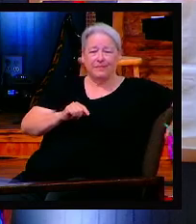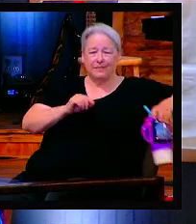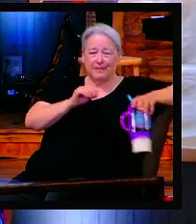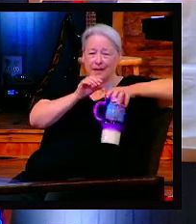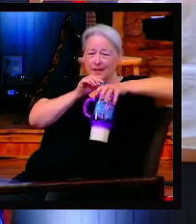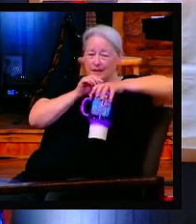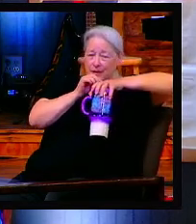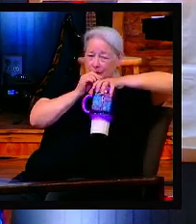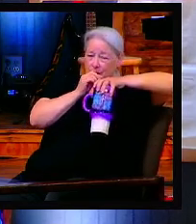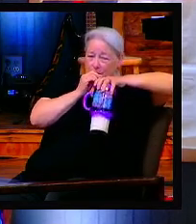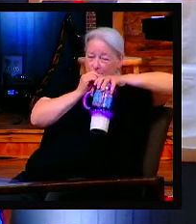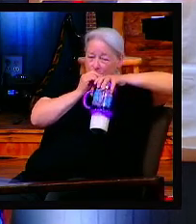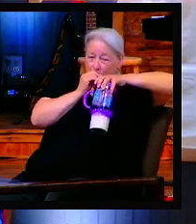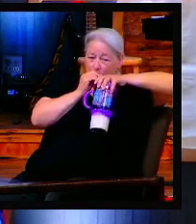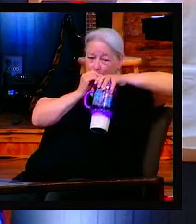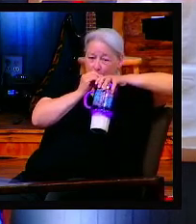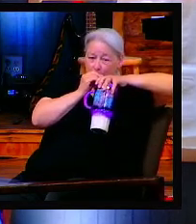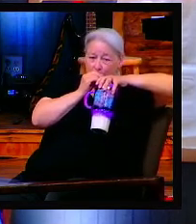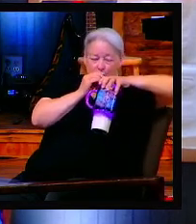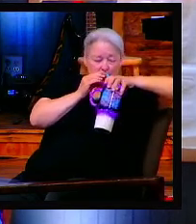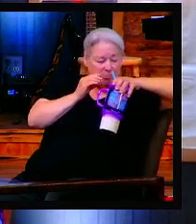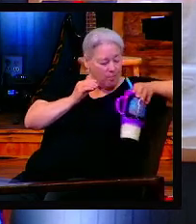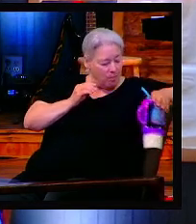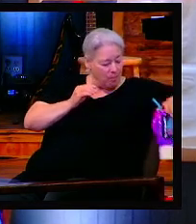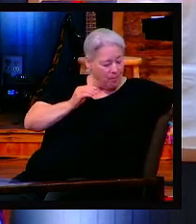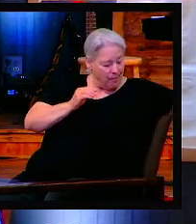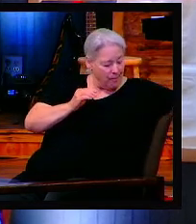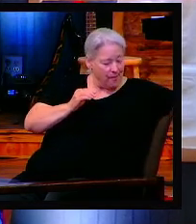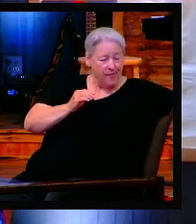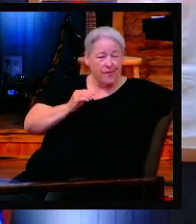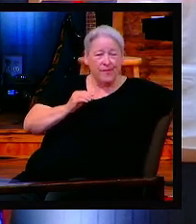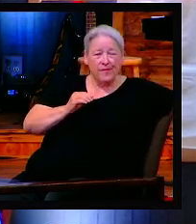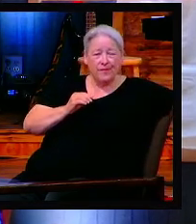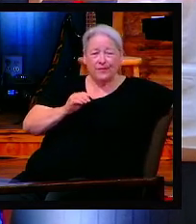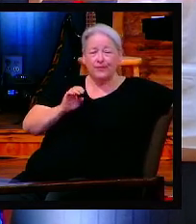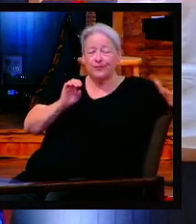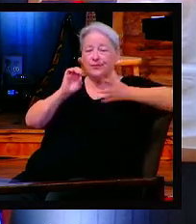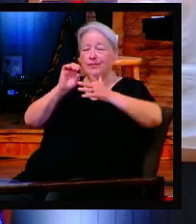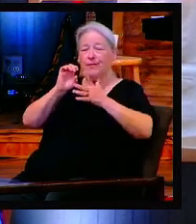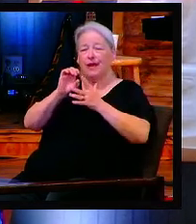Exodus chapter 12, verse 1 through 14. What does the subtitle say in your Bible?